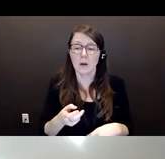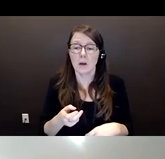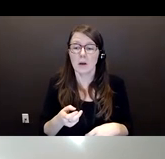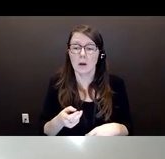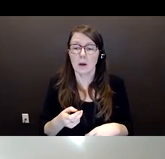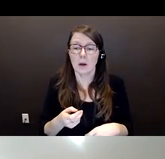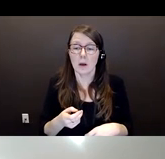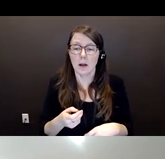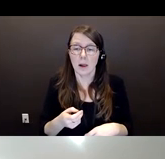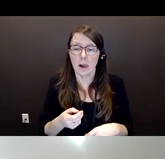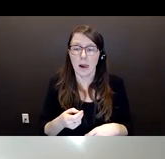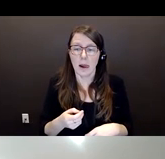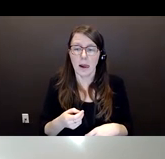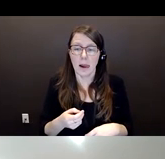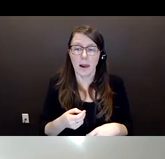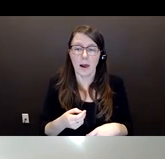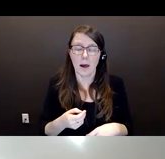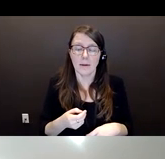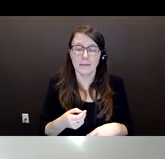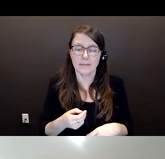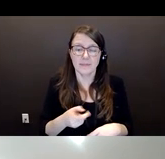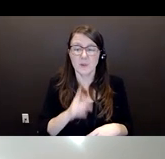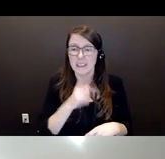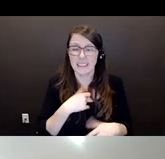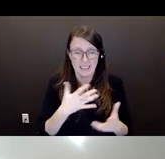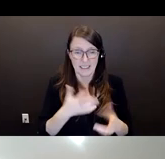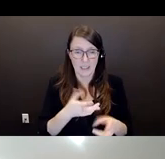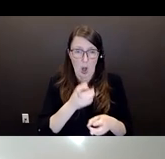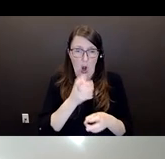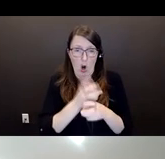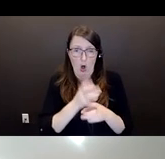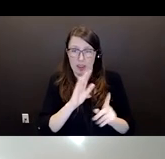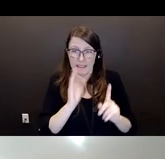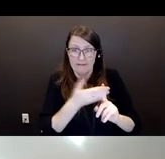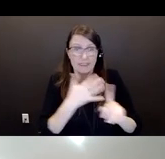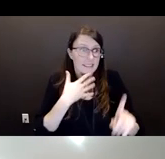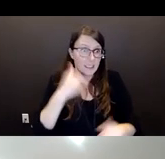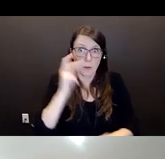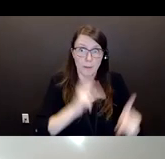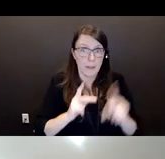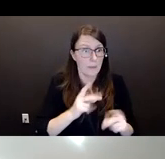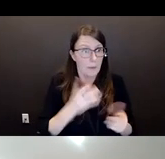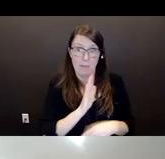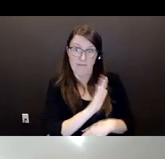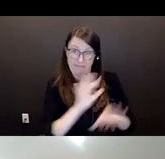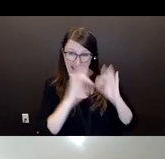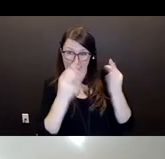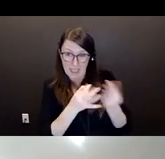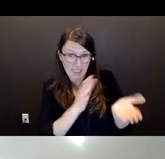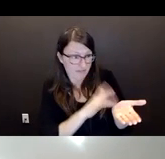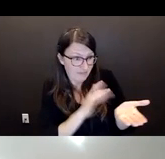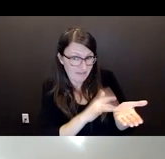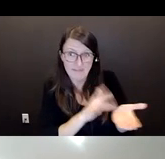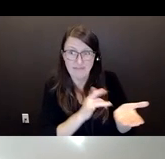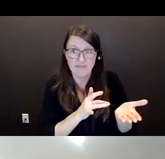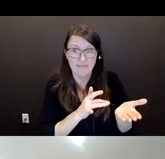actually being abusive to them. It's hard to get seniors to see this. How did Ethel realize that she was being